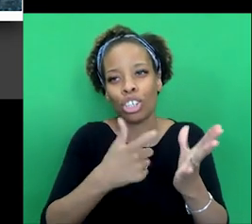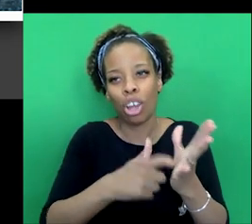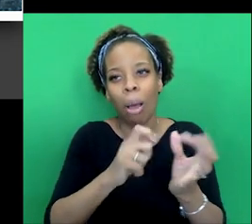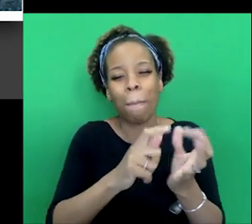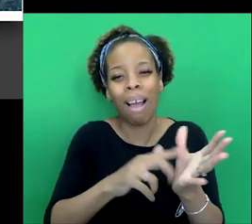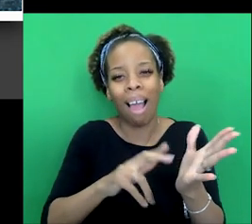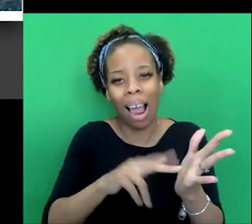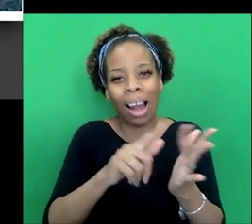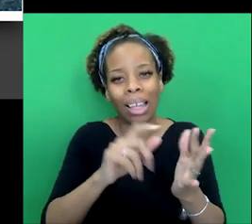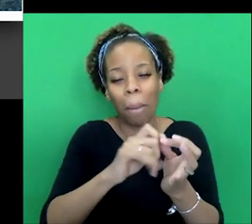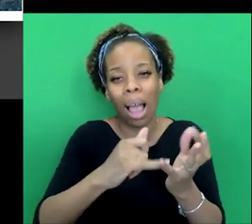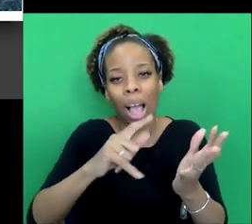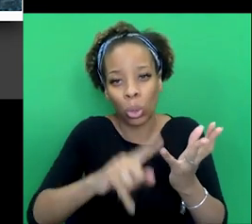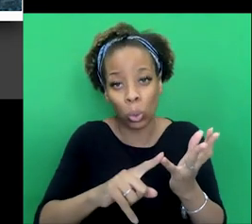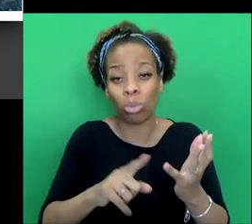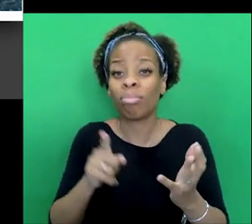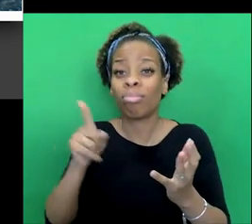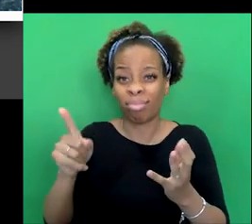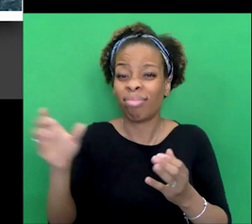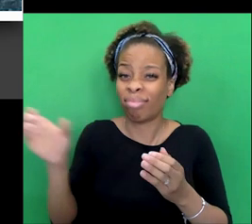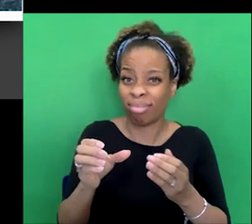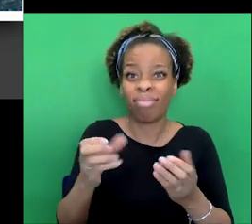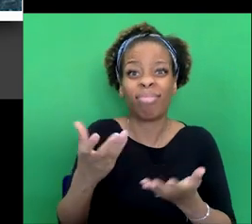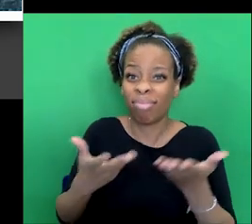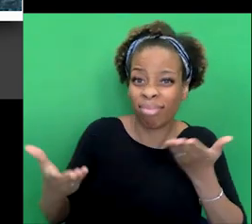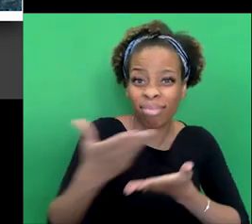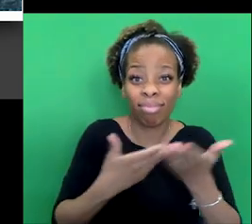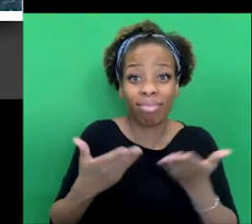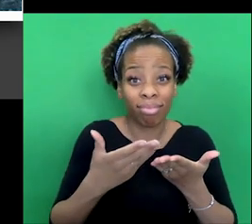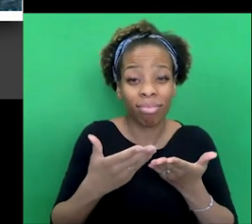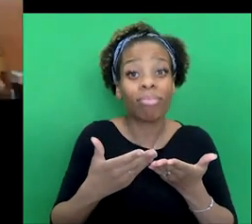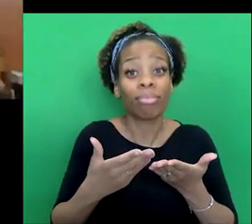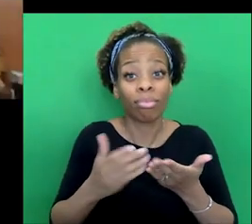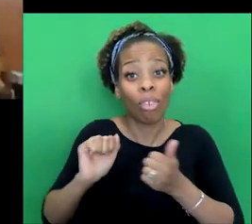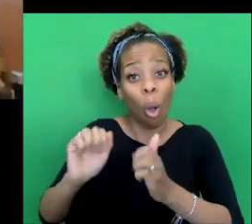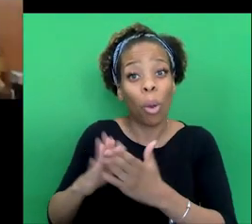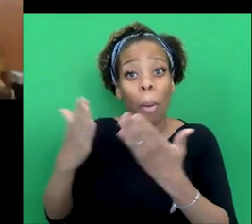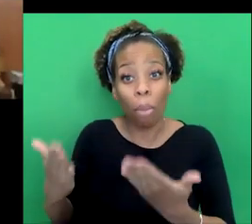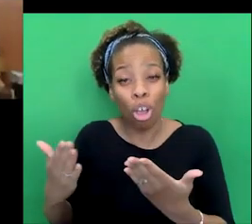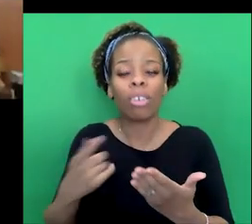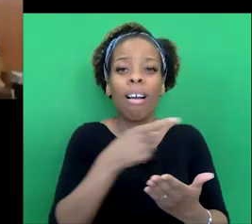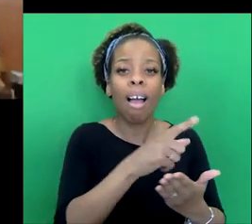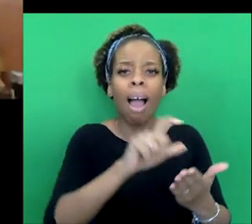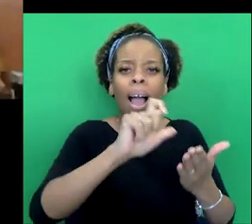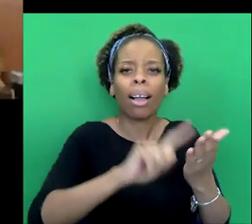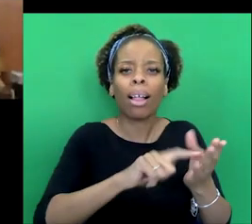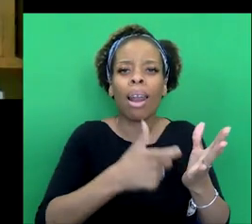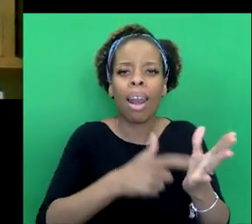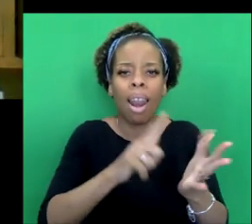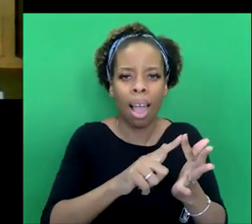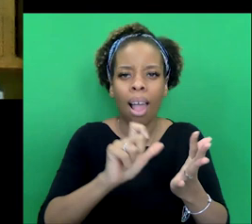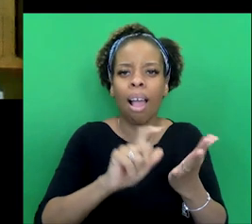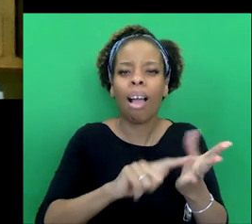the mystery of the Parsi lawyer, ending up on the big screen too. And with her own case book comes Clare Clarke, Assistant Professor